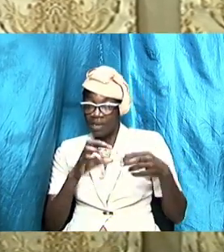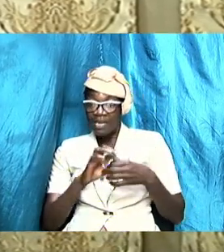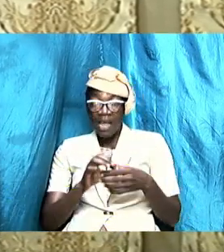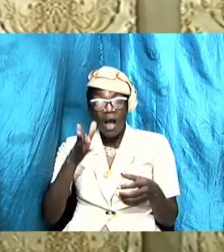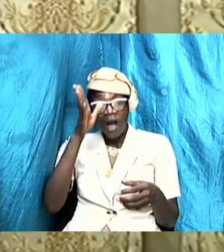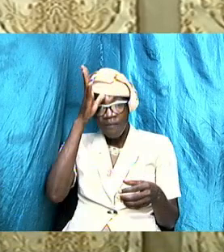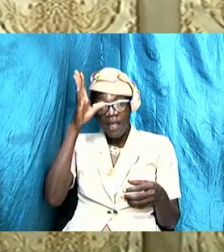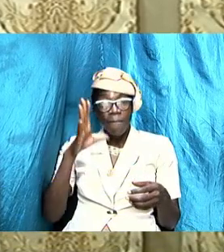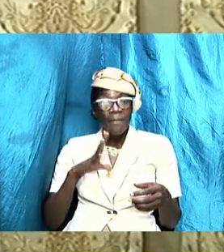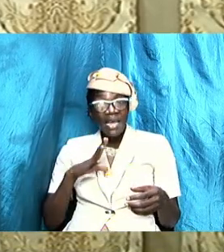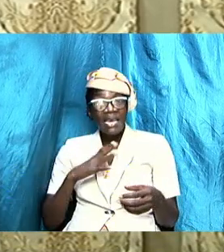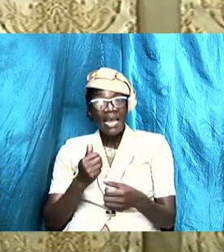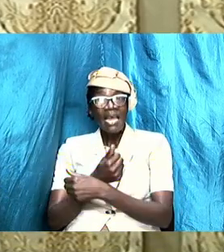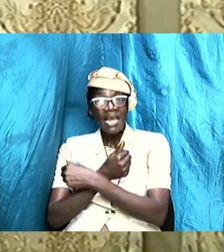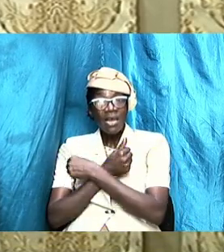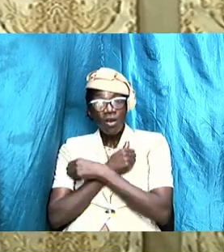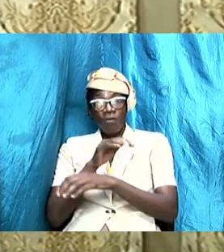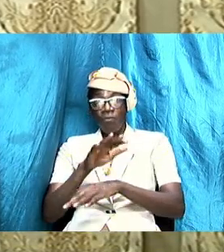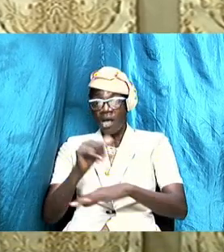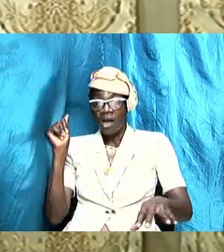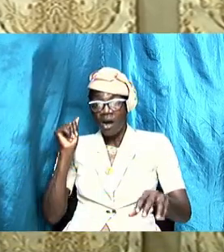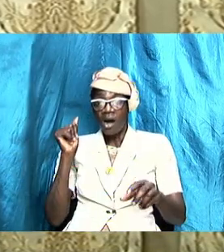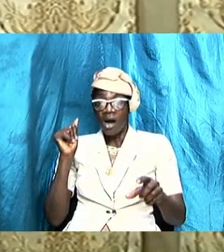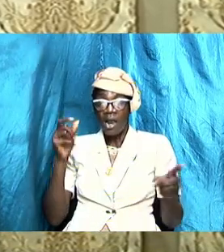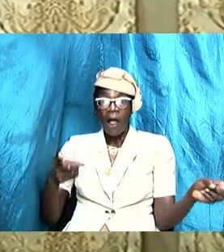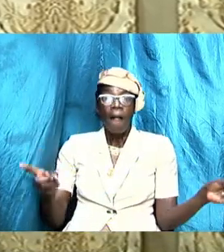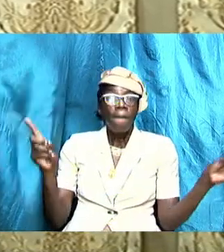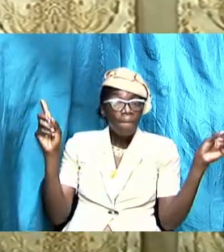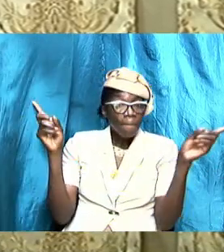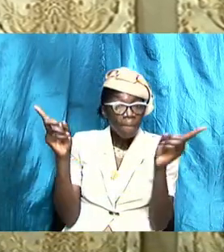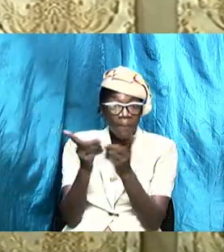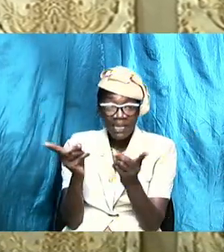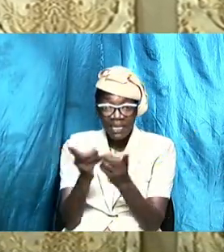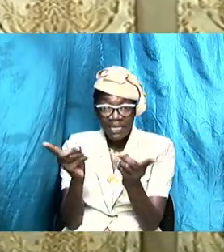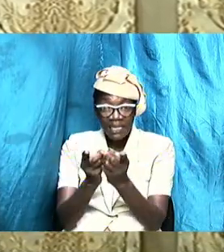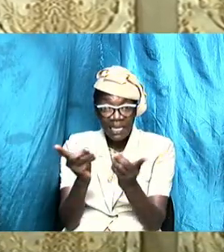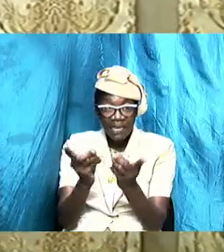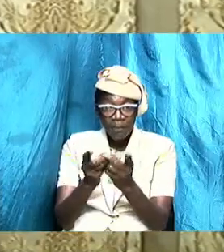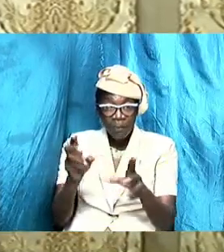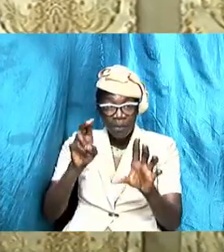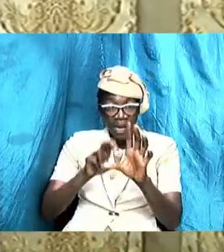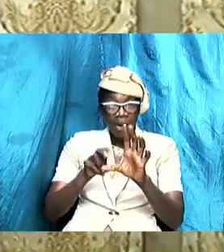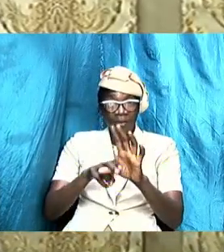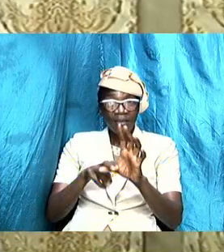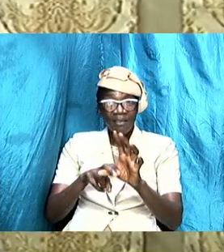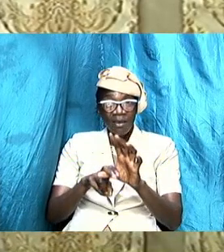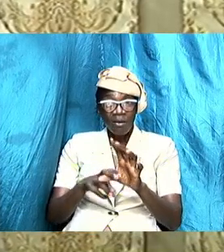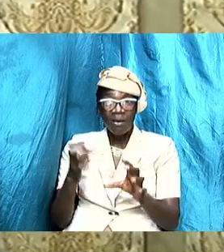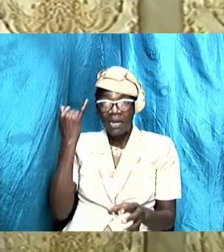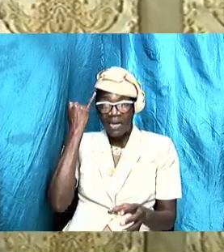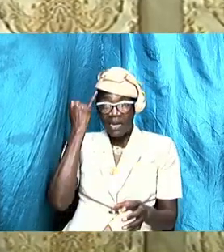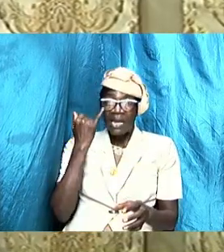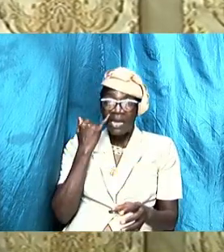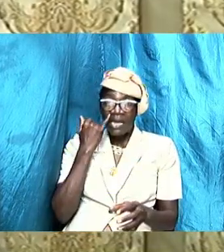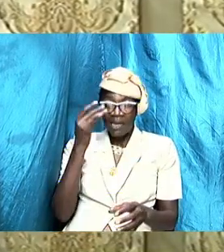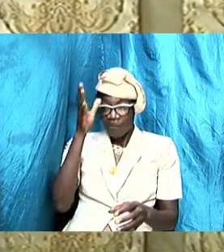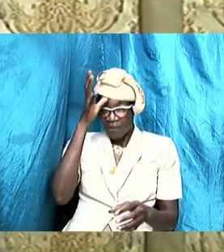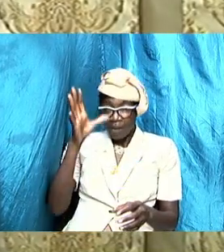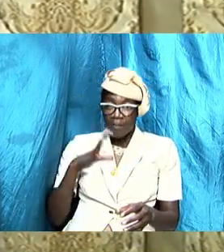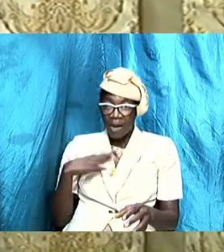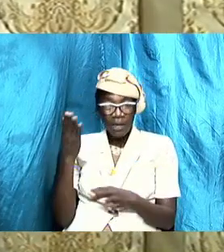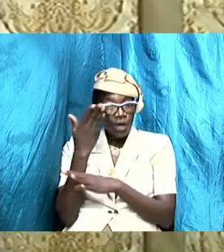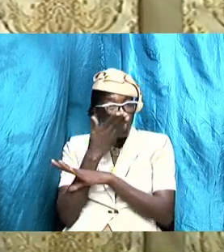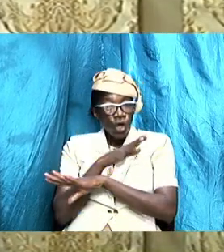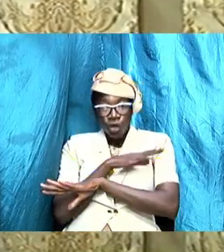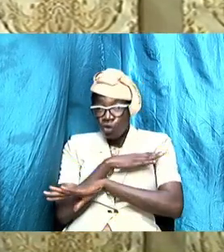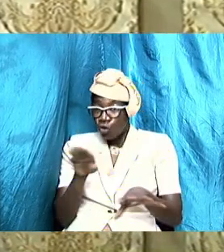we call for the meeting and we sit down and say let us do what we do but if a man don't do that and if they see a man